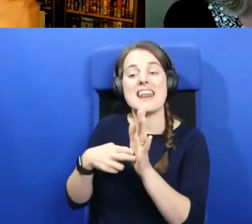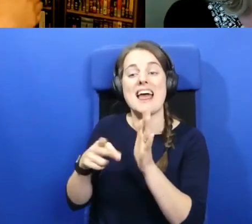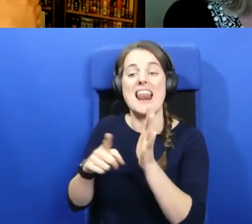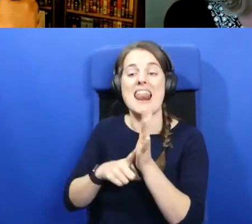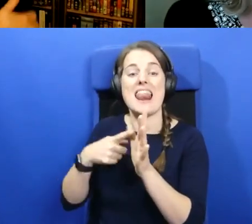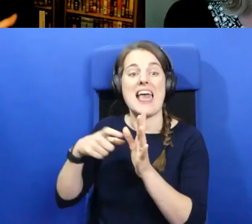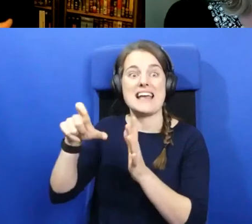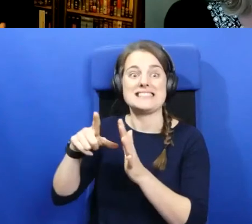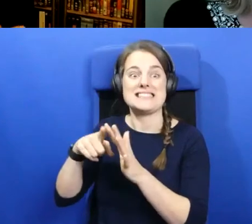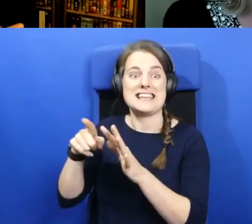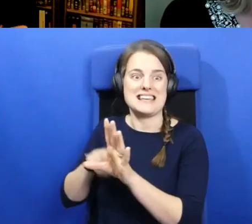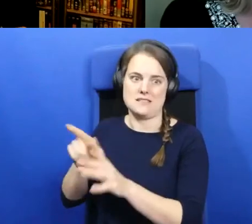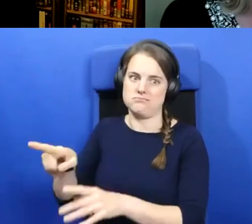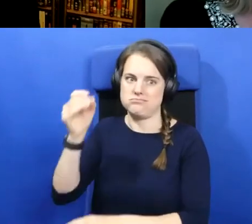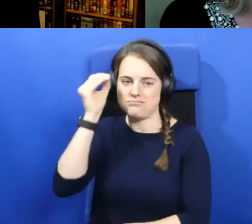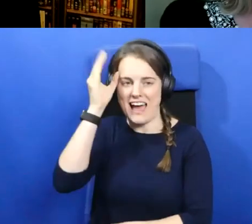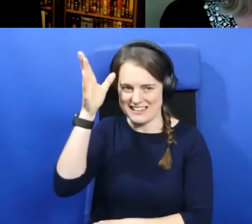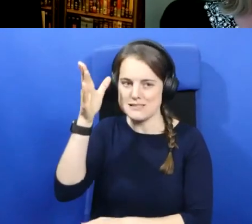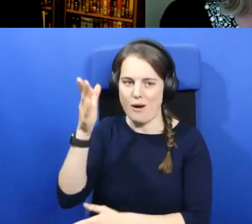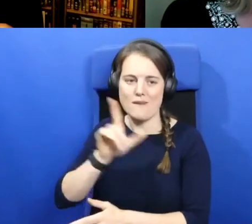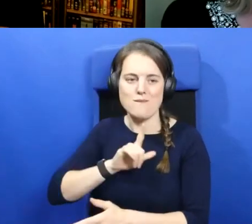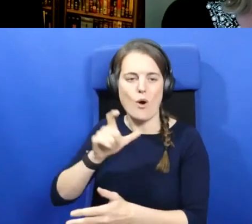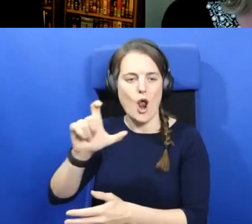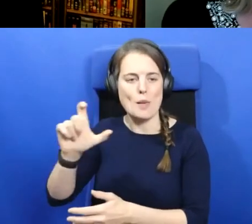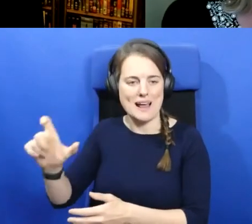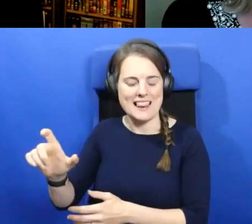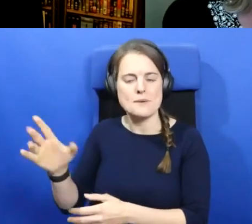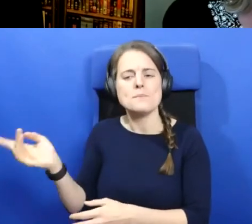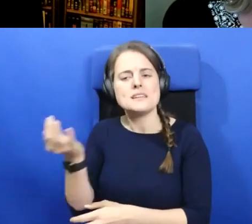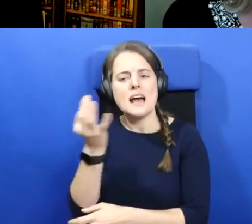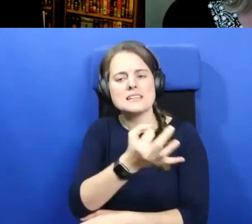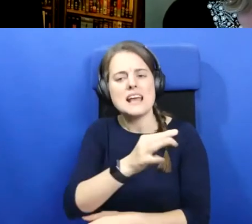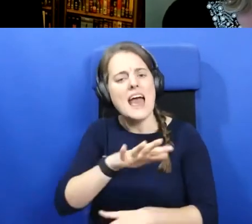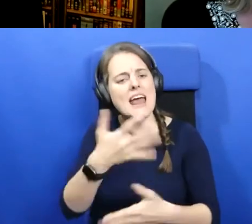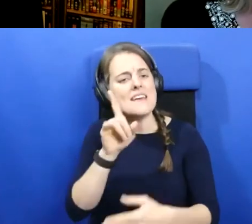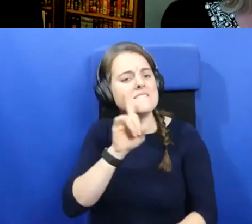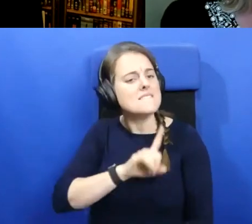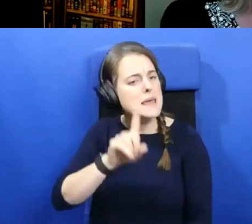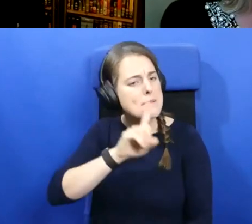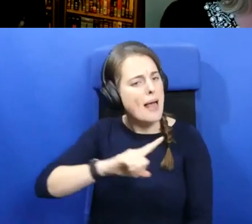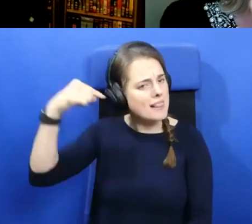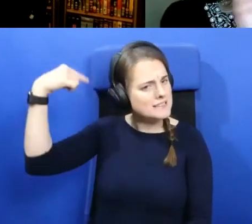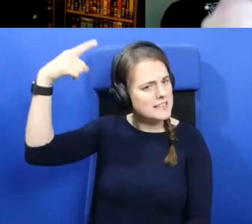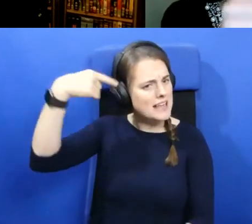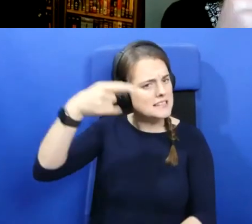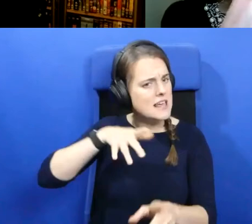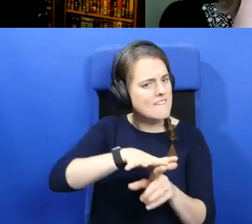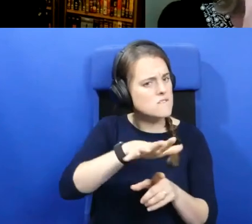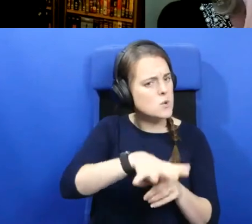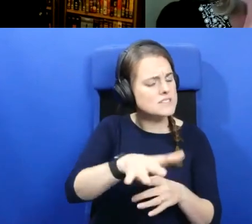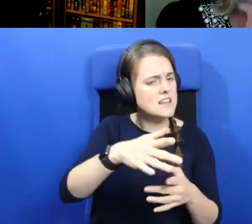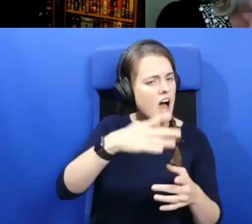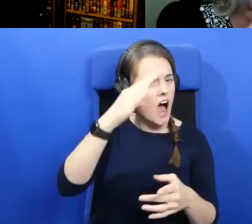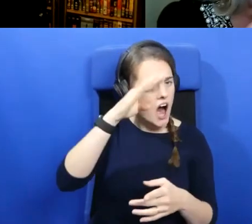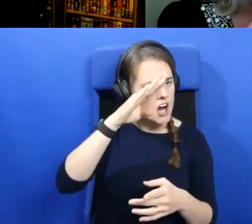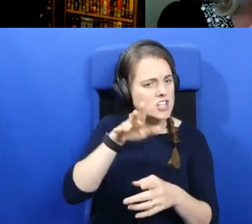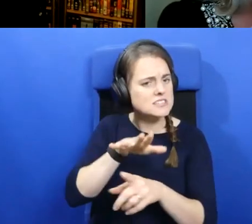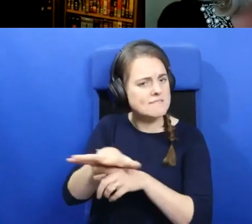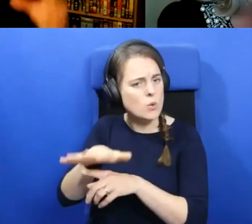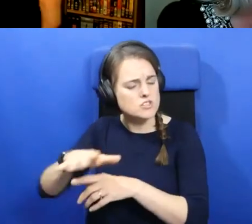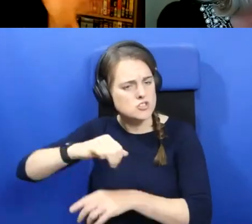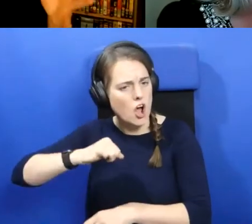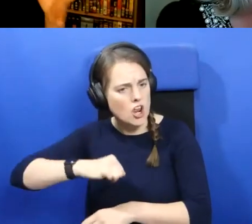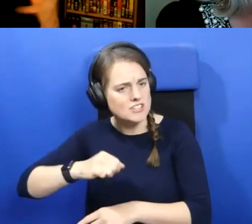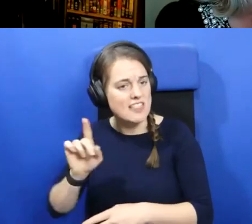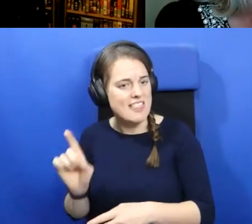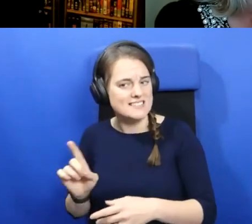as well on column kill. Were there any female saints in that period who were influential in Ireland and Scotland? That's the second last question.